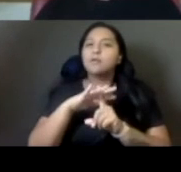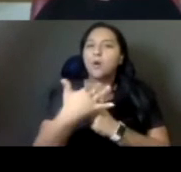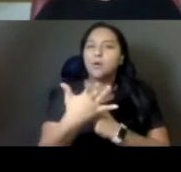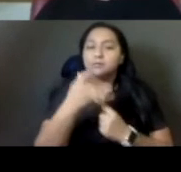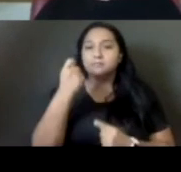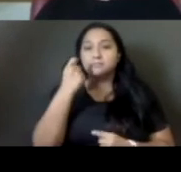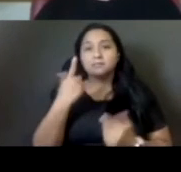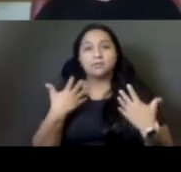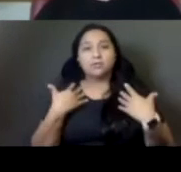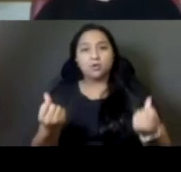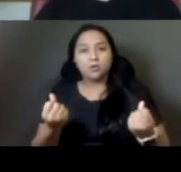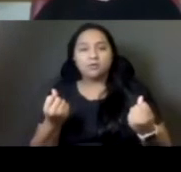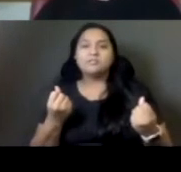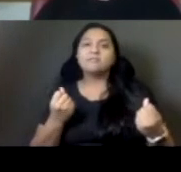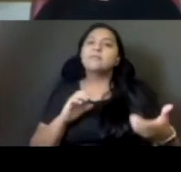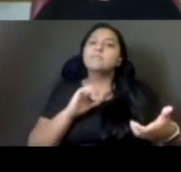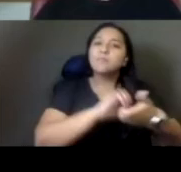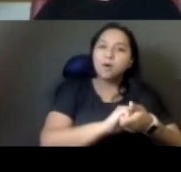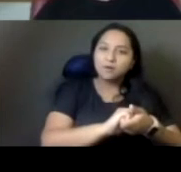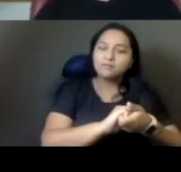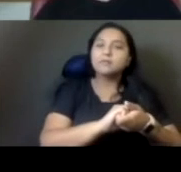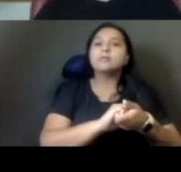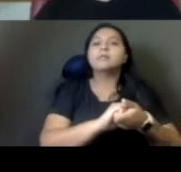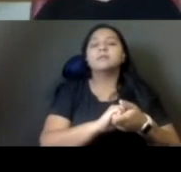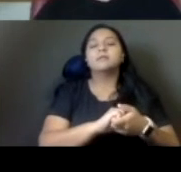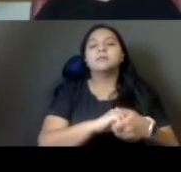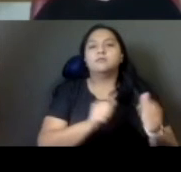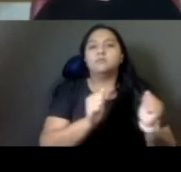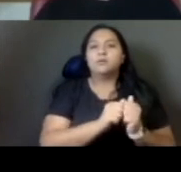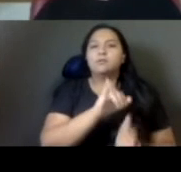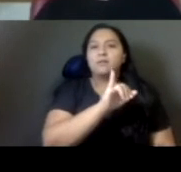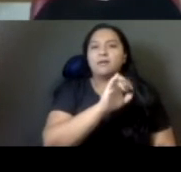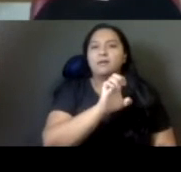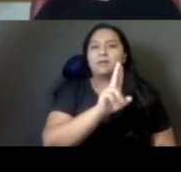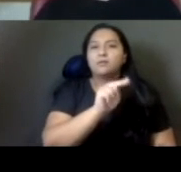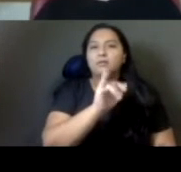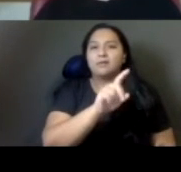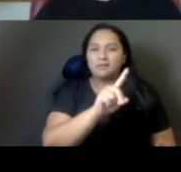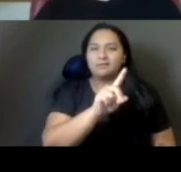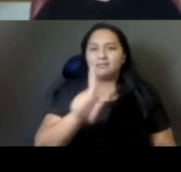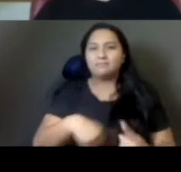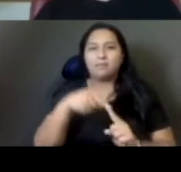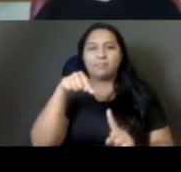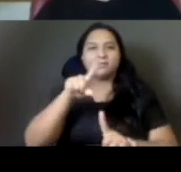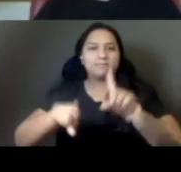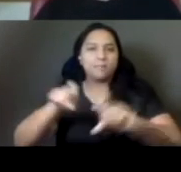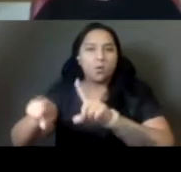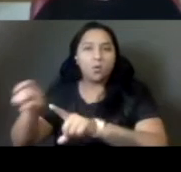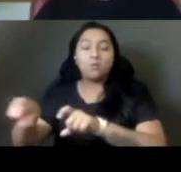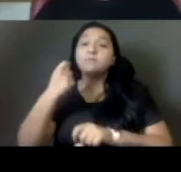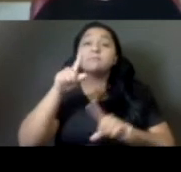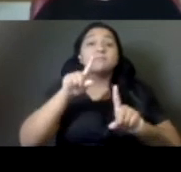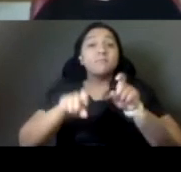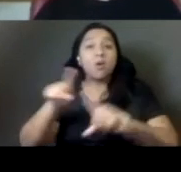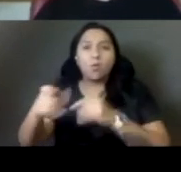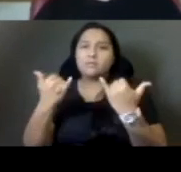California data for social good and inland empire United on this poll. So it's meant to be an ongoing poll so that we really understand,